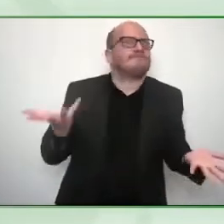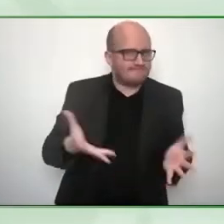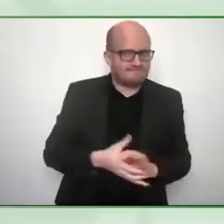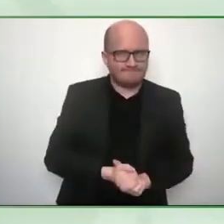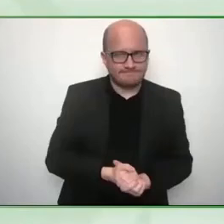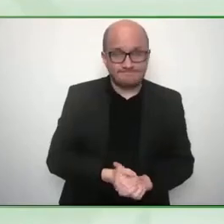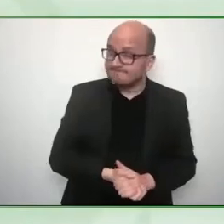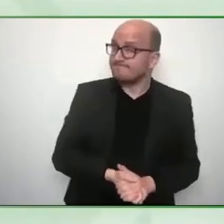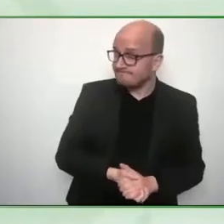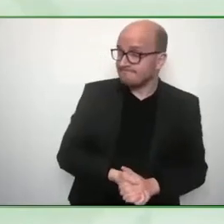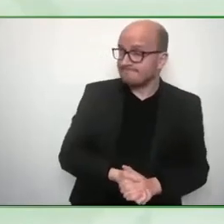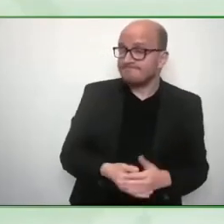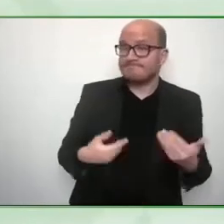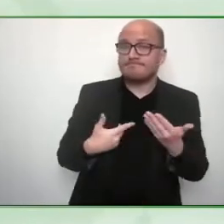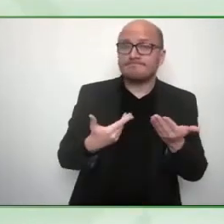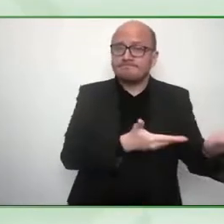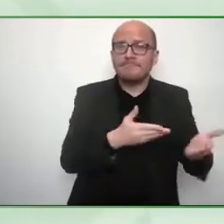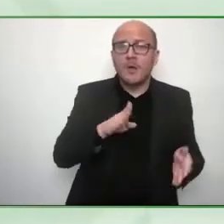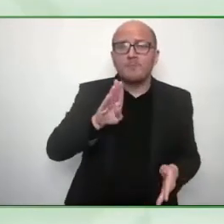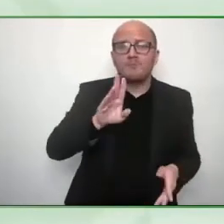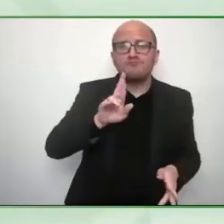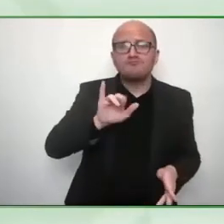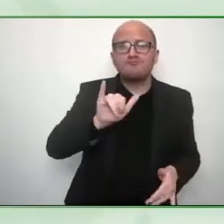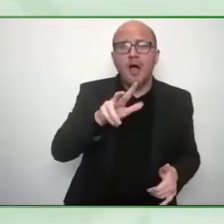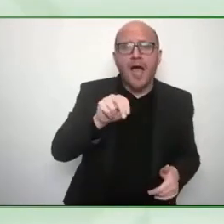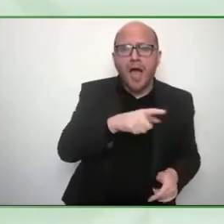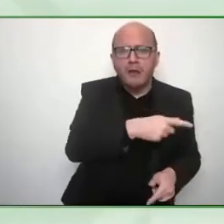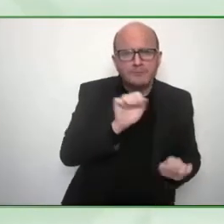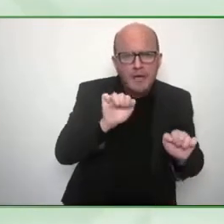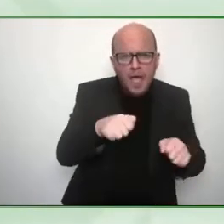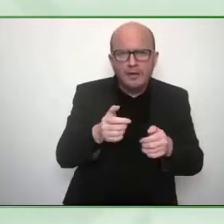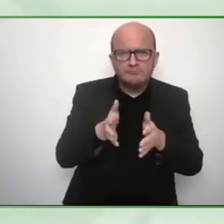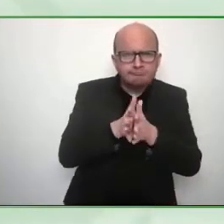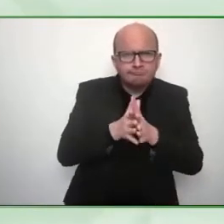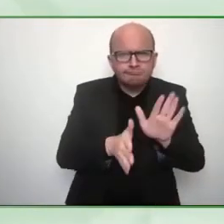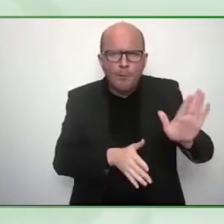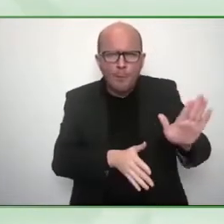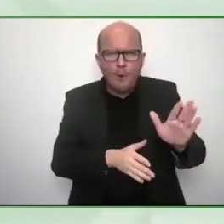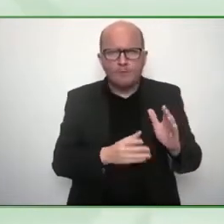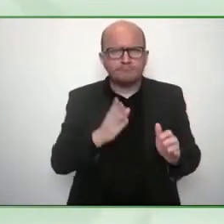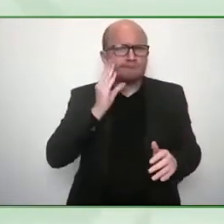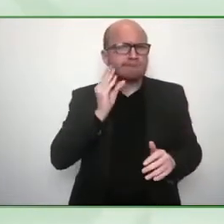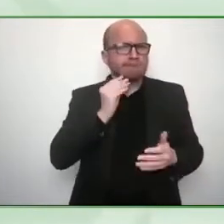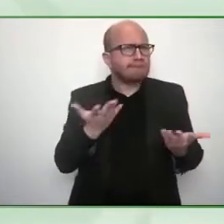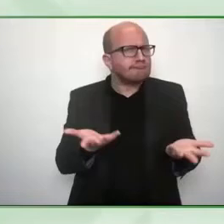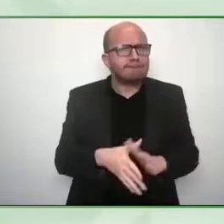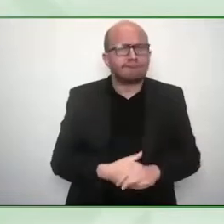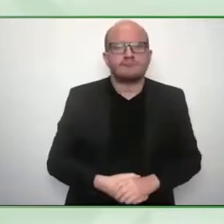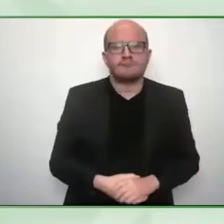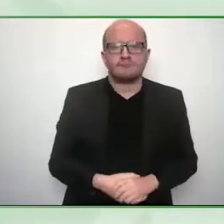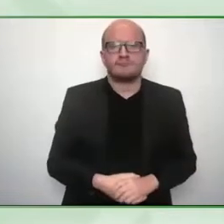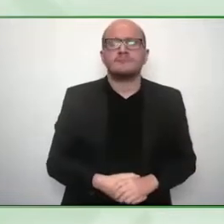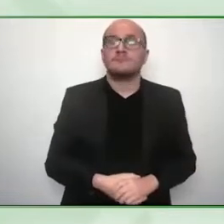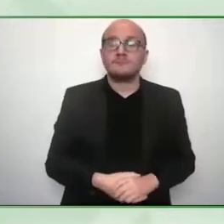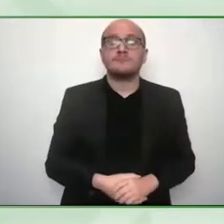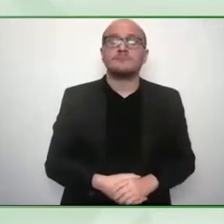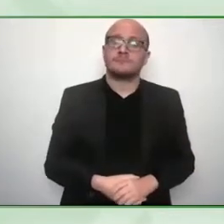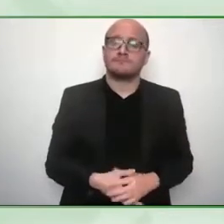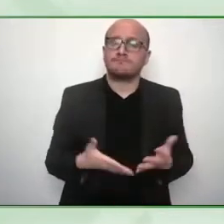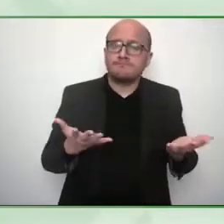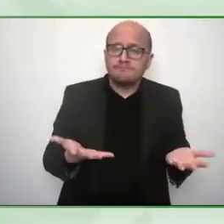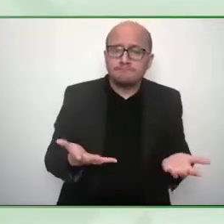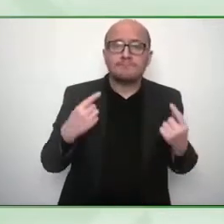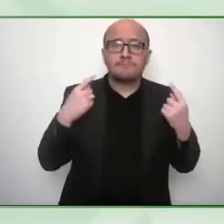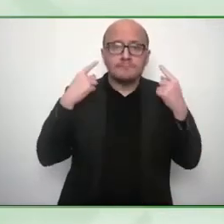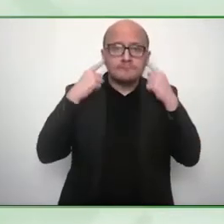you can step in here and share a little bit more from your perspective maybe yeah so um turns out that hearing loss is a global